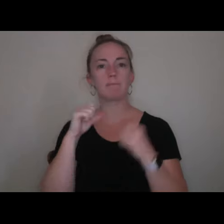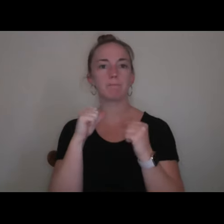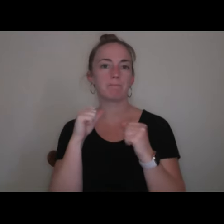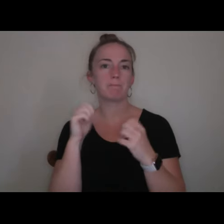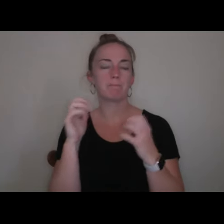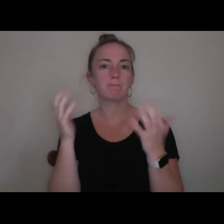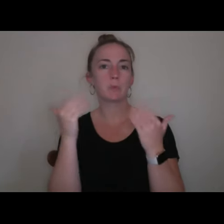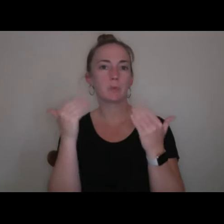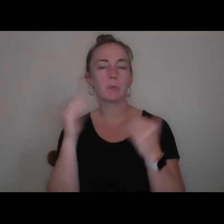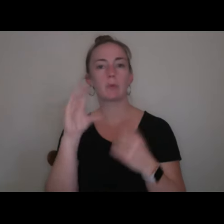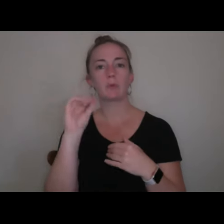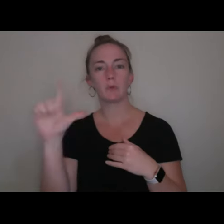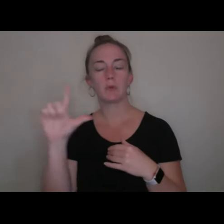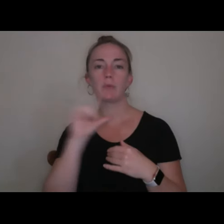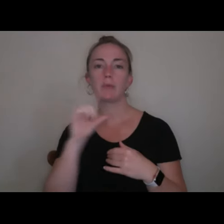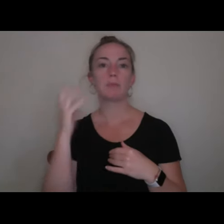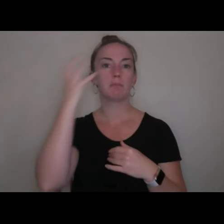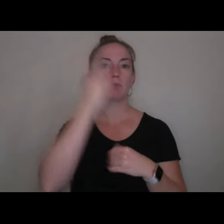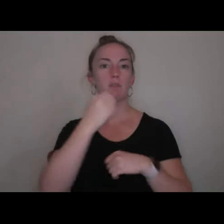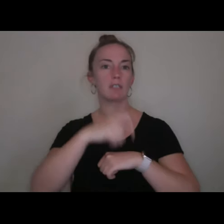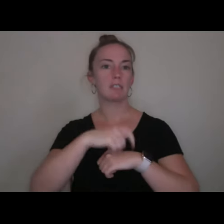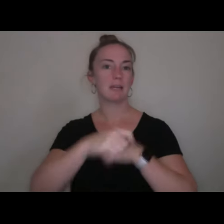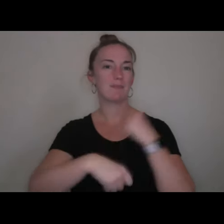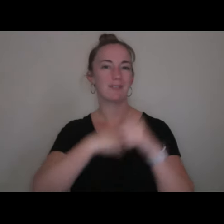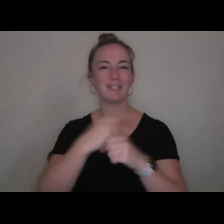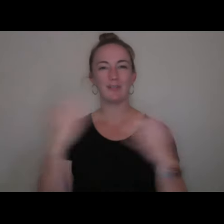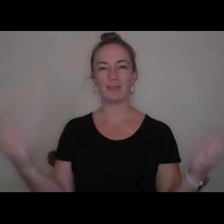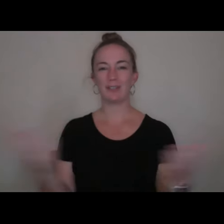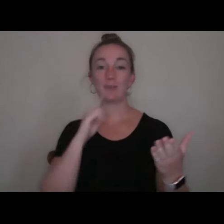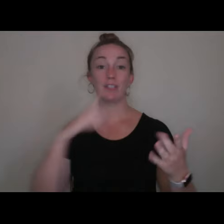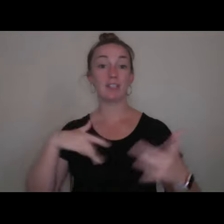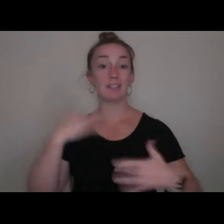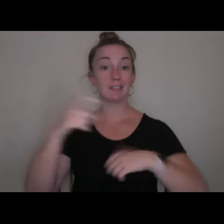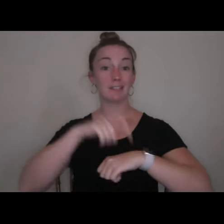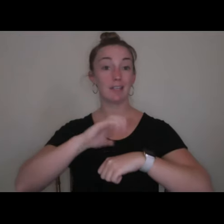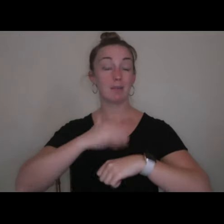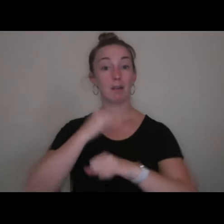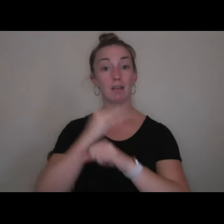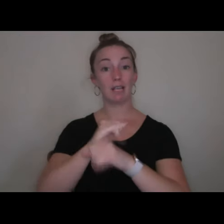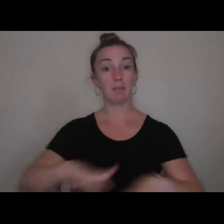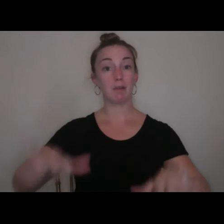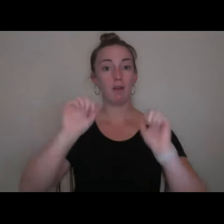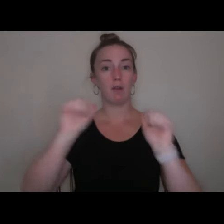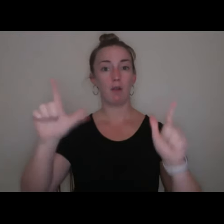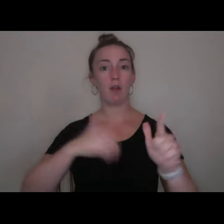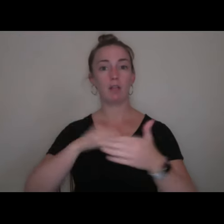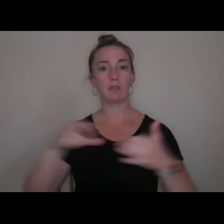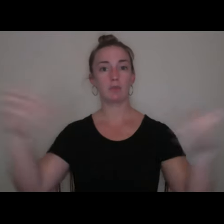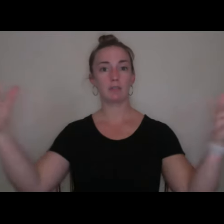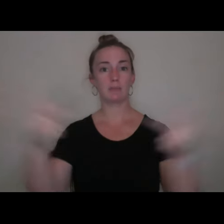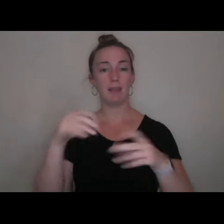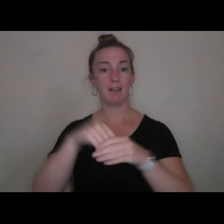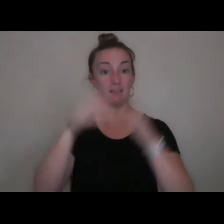It's just a beautiful time of year here. It's an exciting time on our campus. All of our students are back in person.